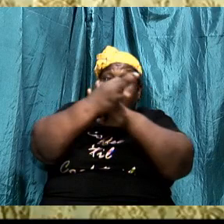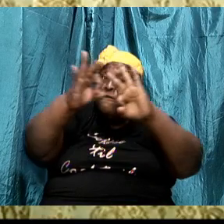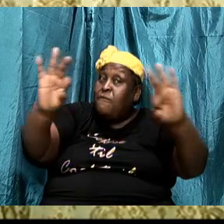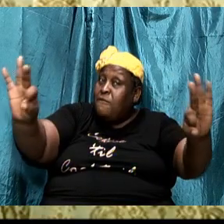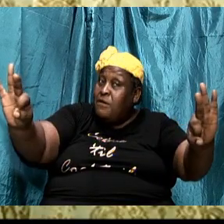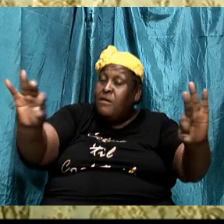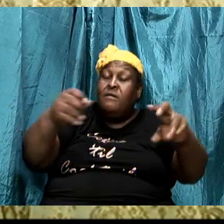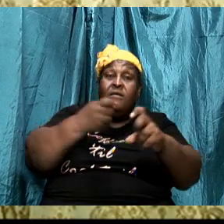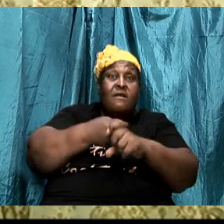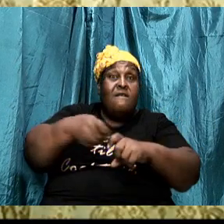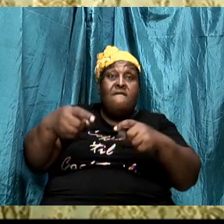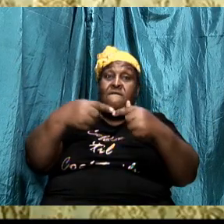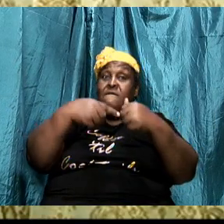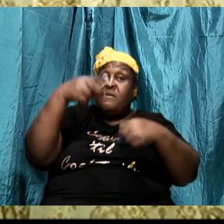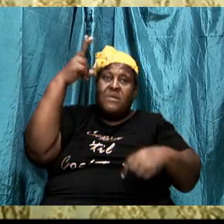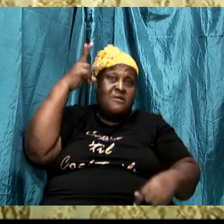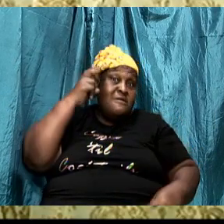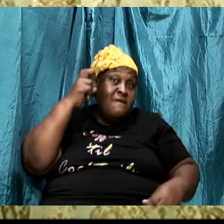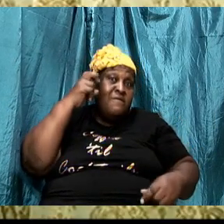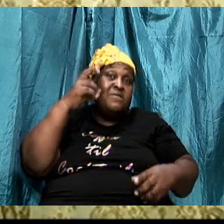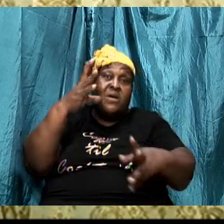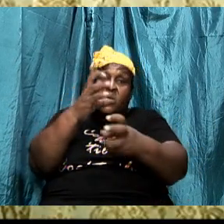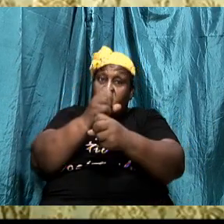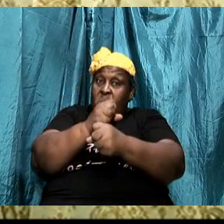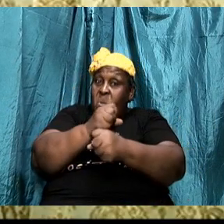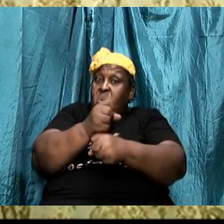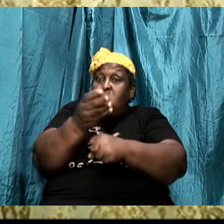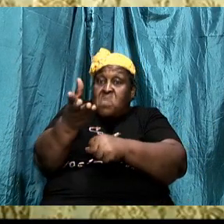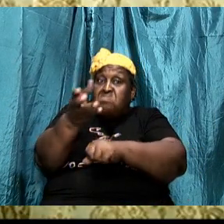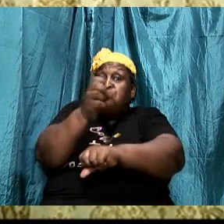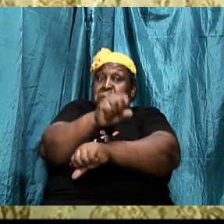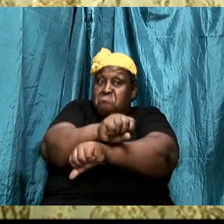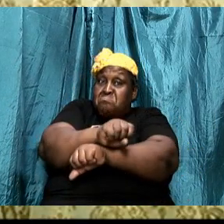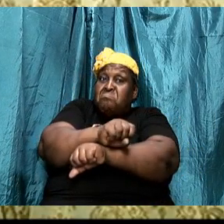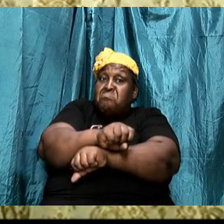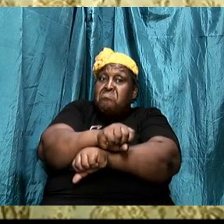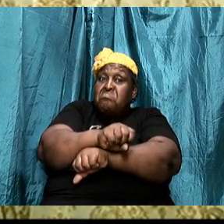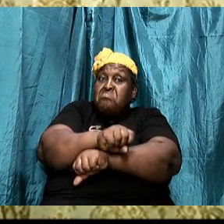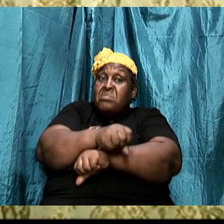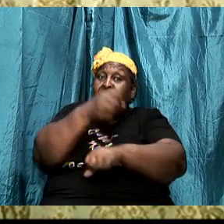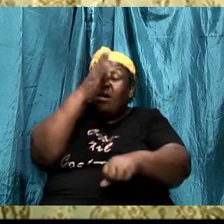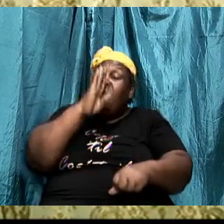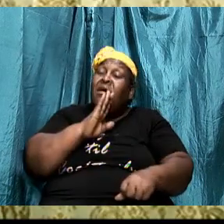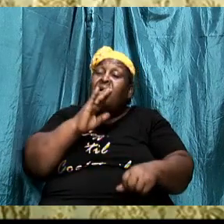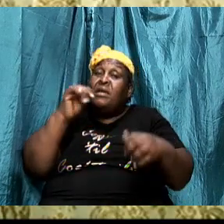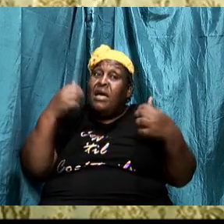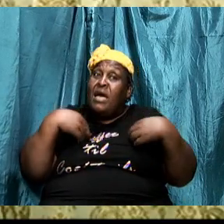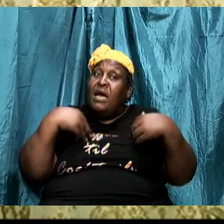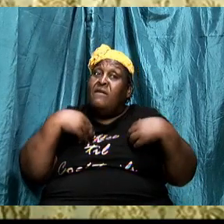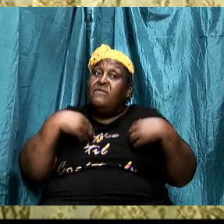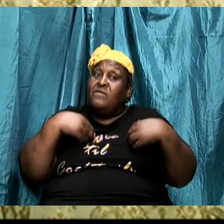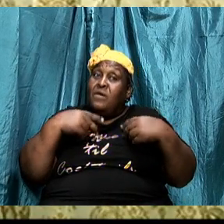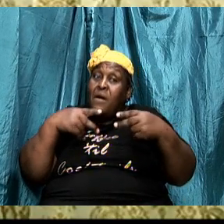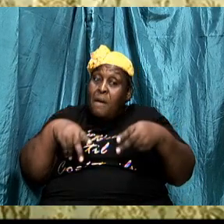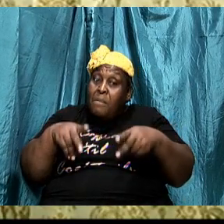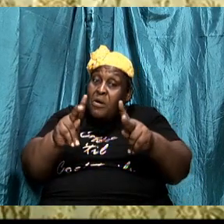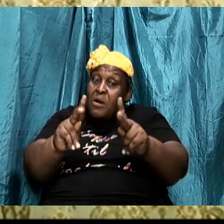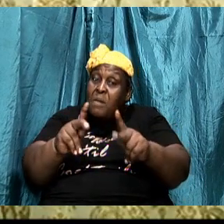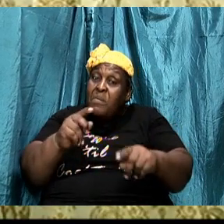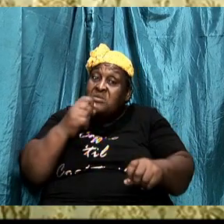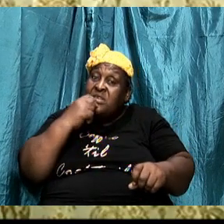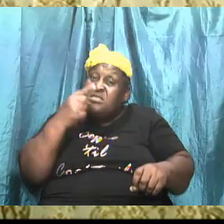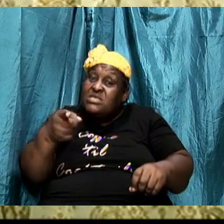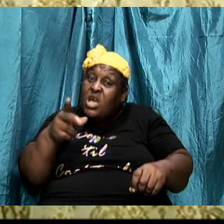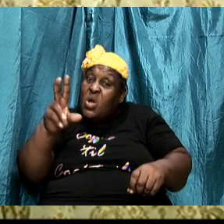holding them captive. God has to purpose himself and say, this one, no, this one. I